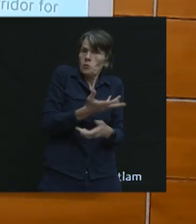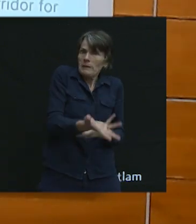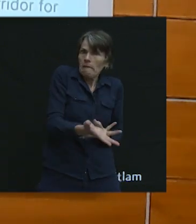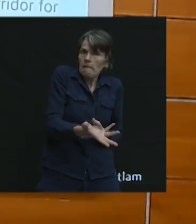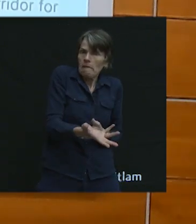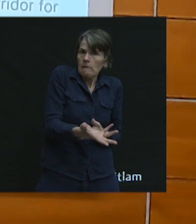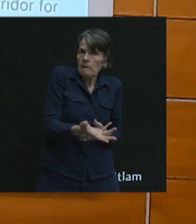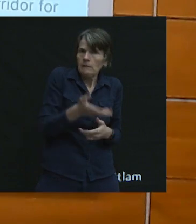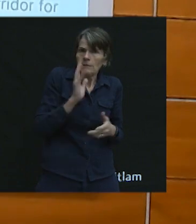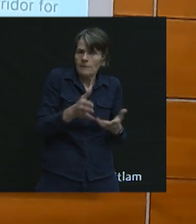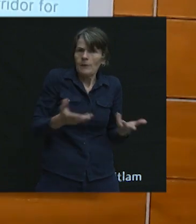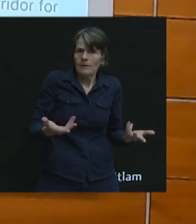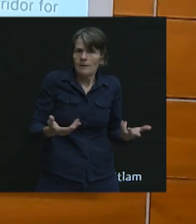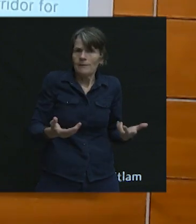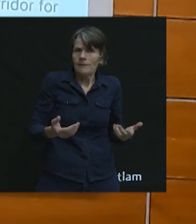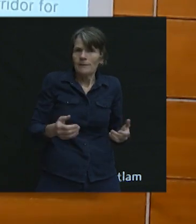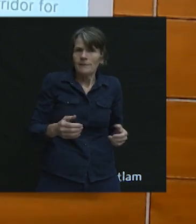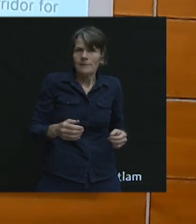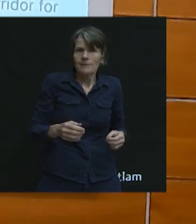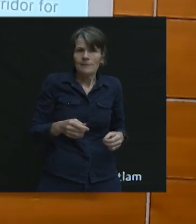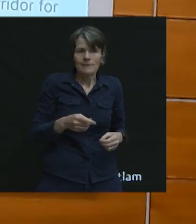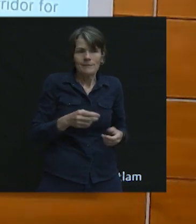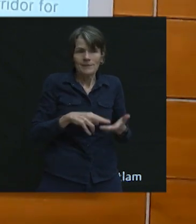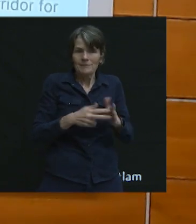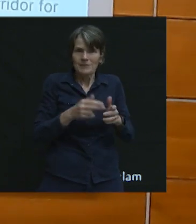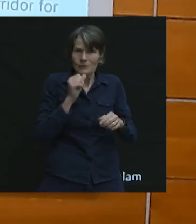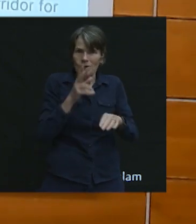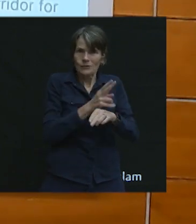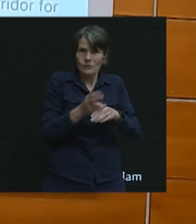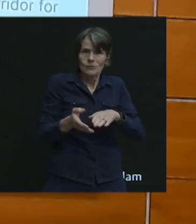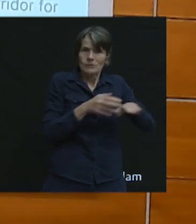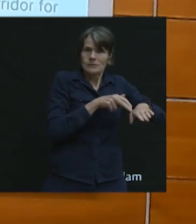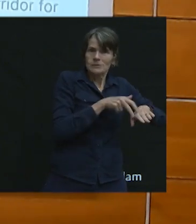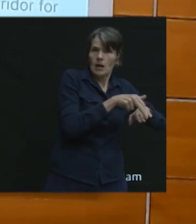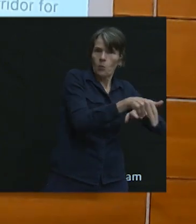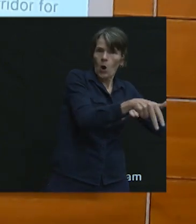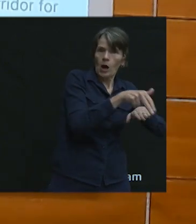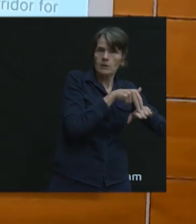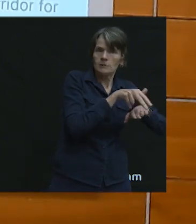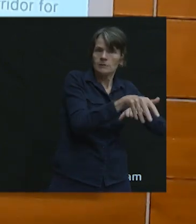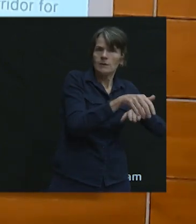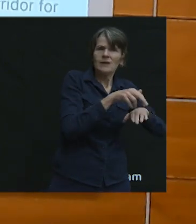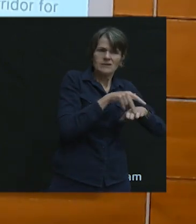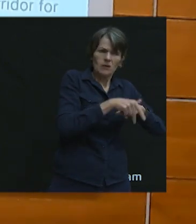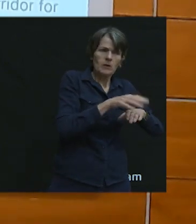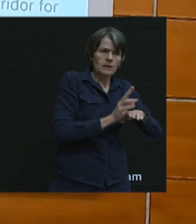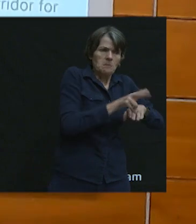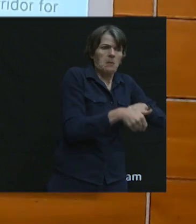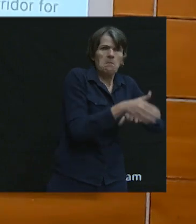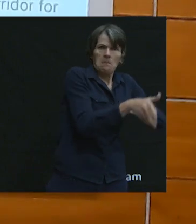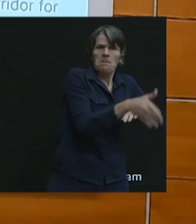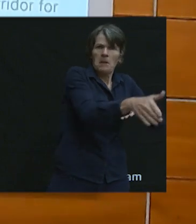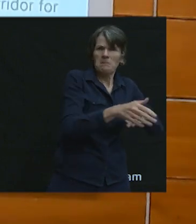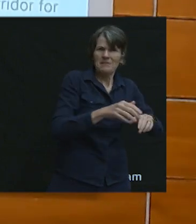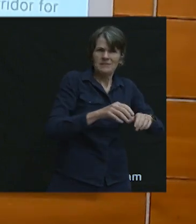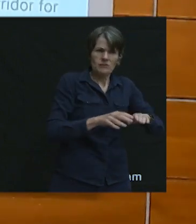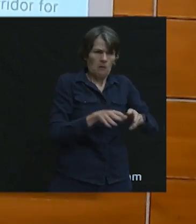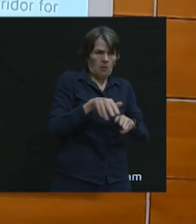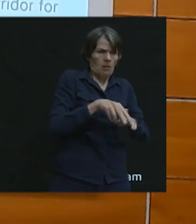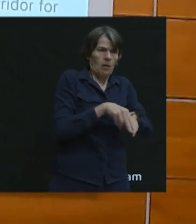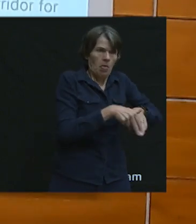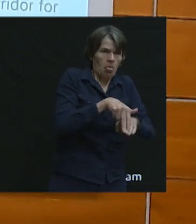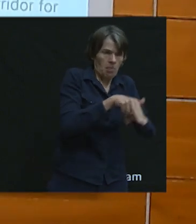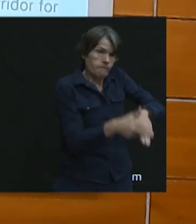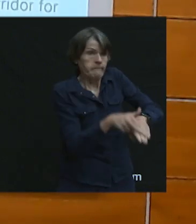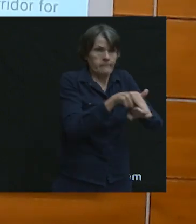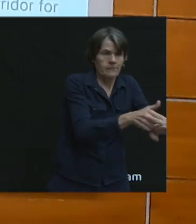that doesn't have a metal case around it, then they won't be on the sidewalks in our locations. And sidewalks have bumps. They're actually really uncomfortable on an e-scooter as well. I mean, they